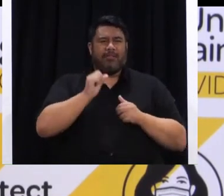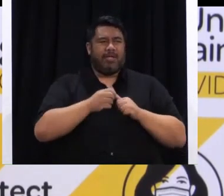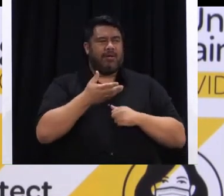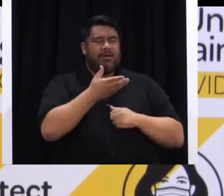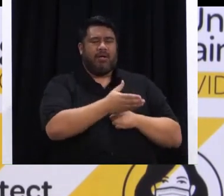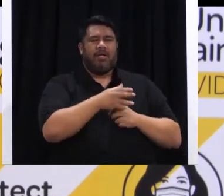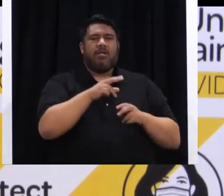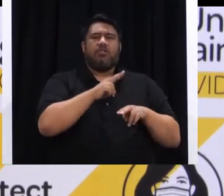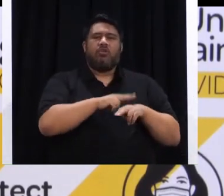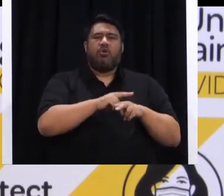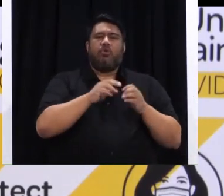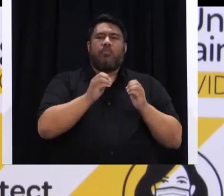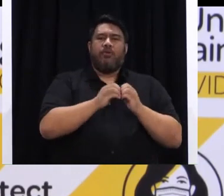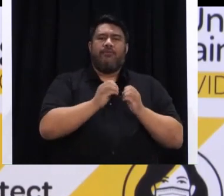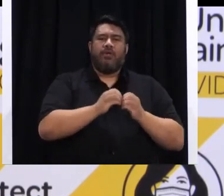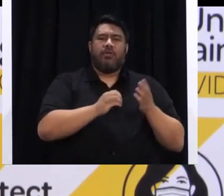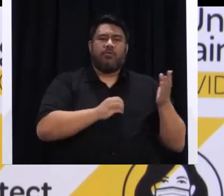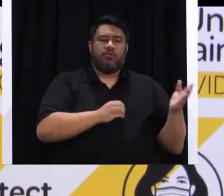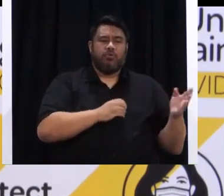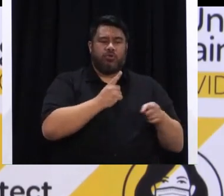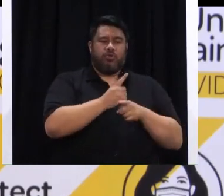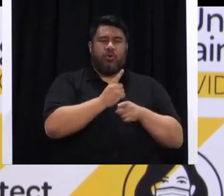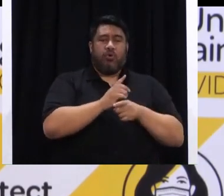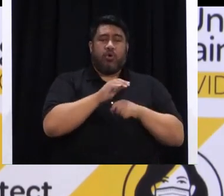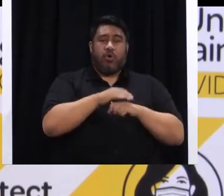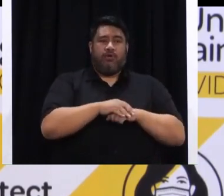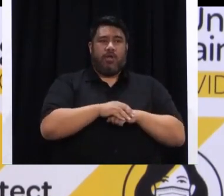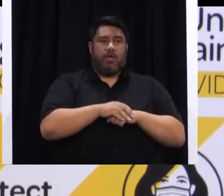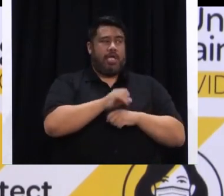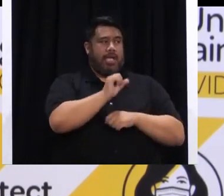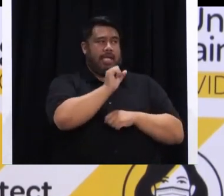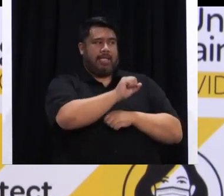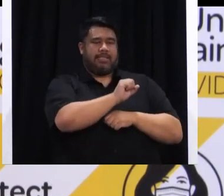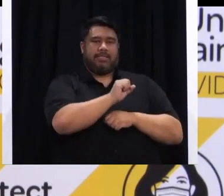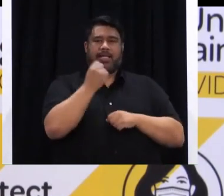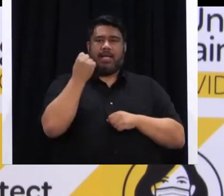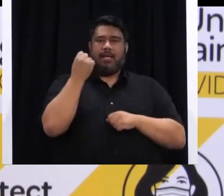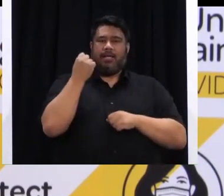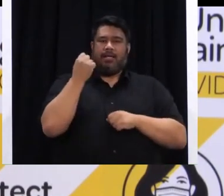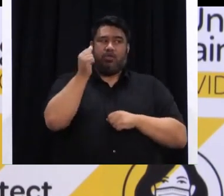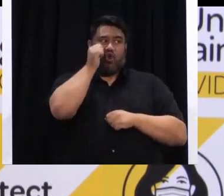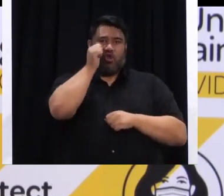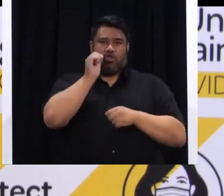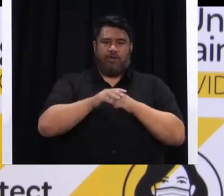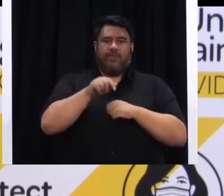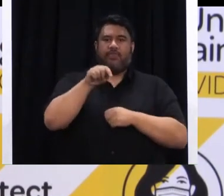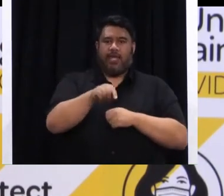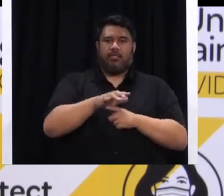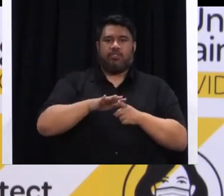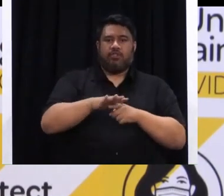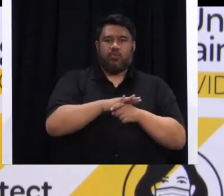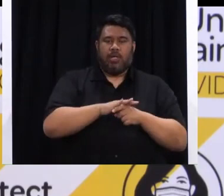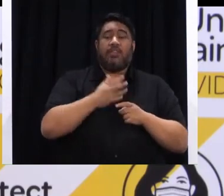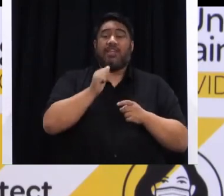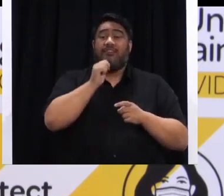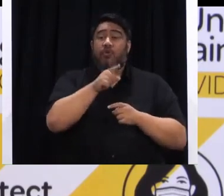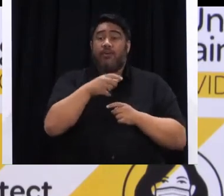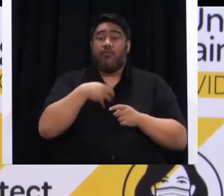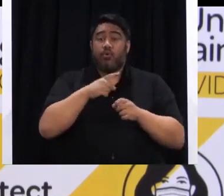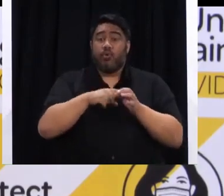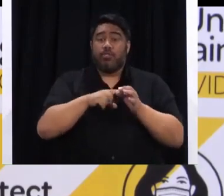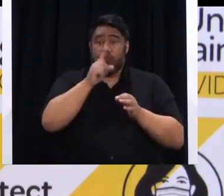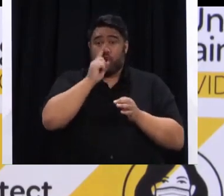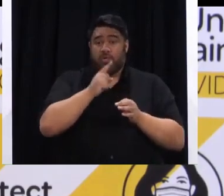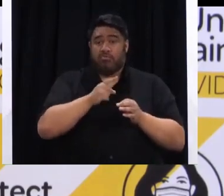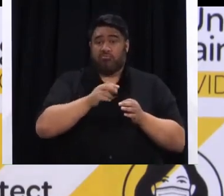Bloomfield to speak to some of what we understand has occurred in this case, and if you then have a more general question around those partnerships,